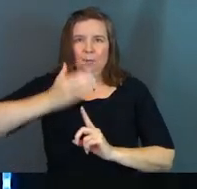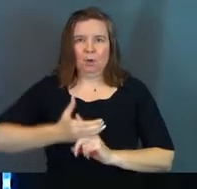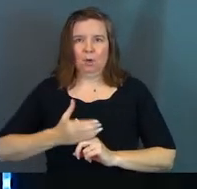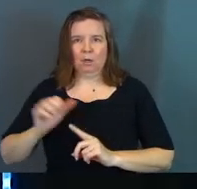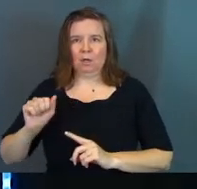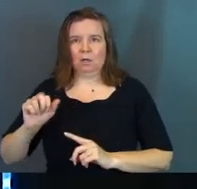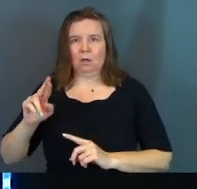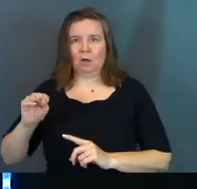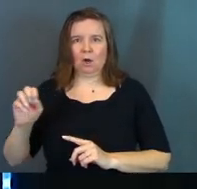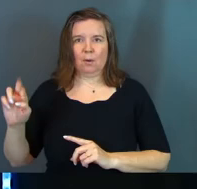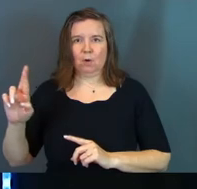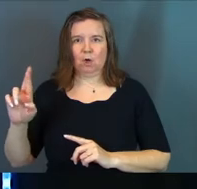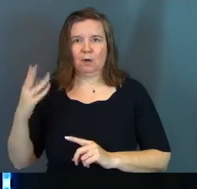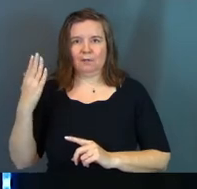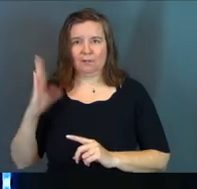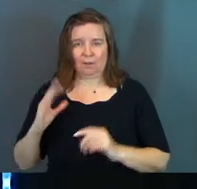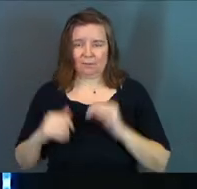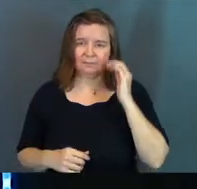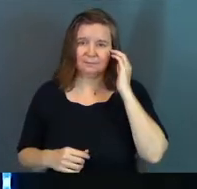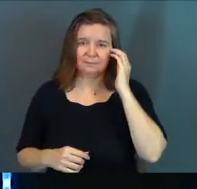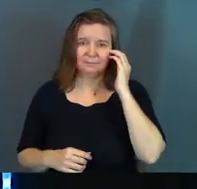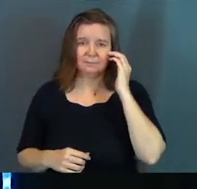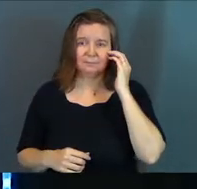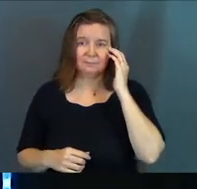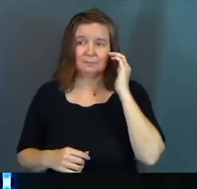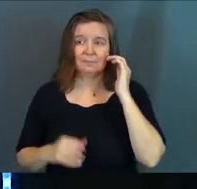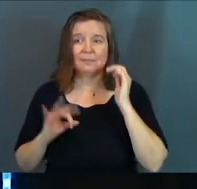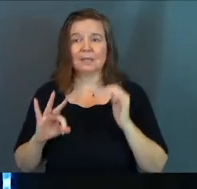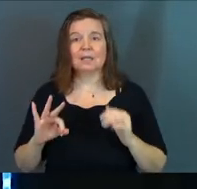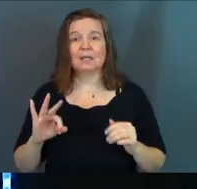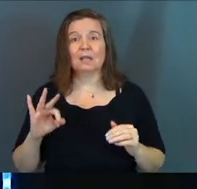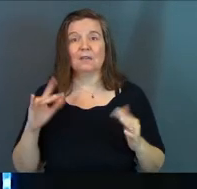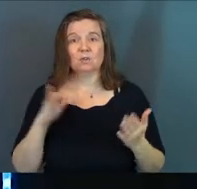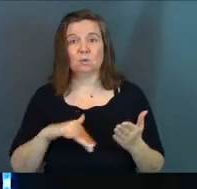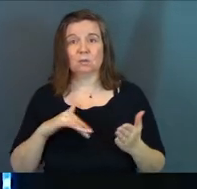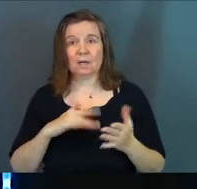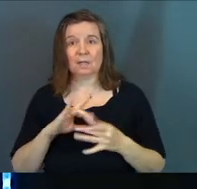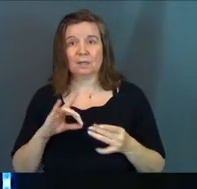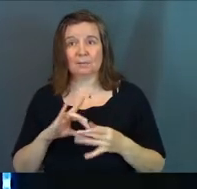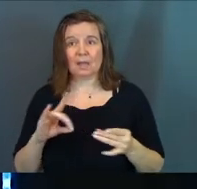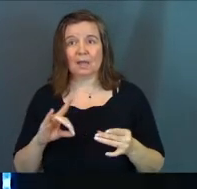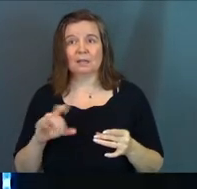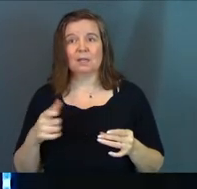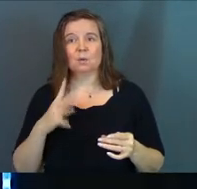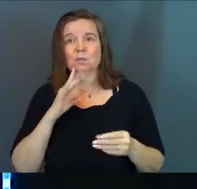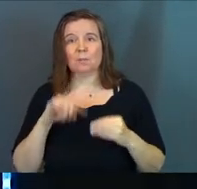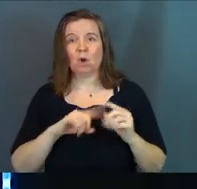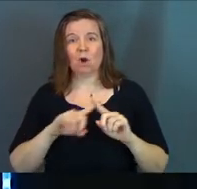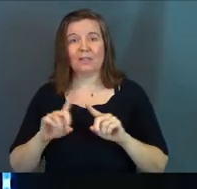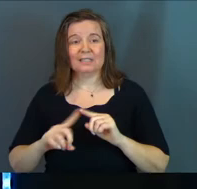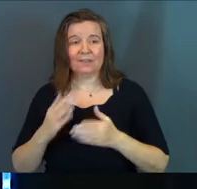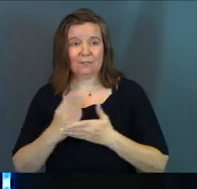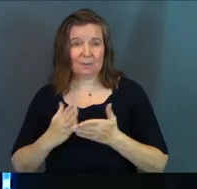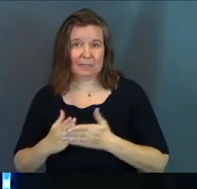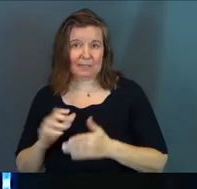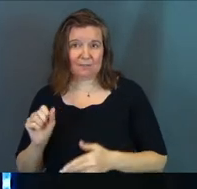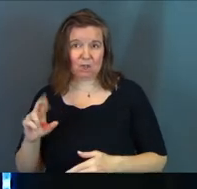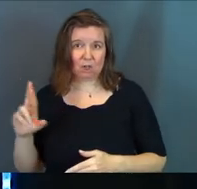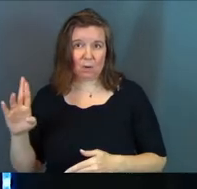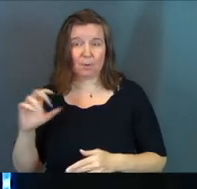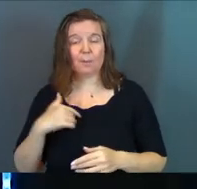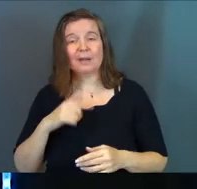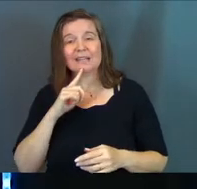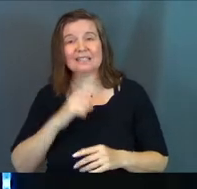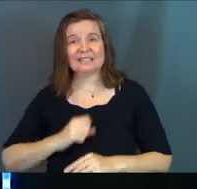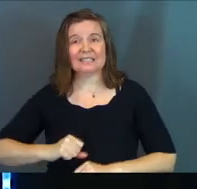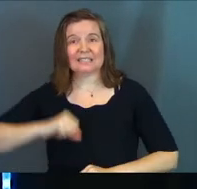Put on the armor. And if you if you study this passage in Ephesians 6. It's going to talk about all the different pieces of the armor. But